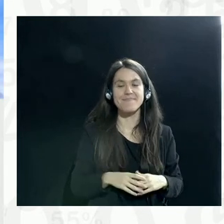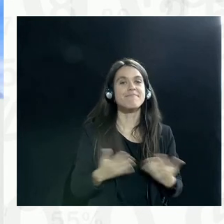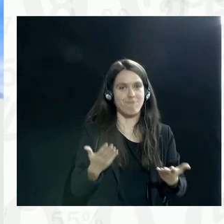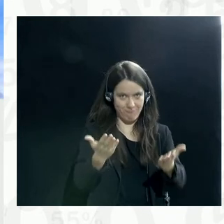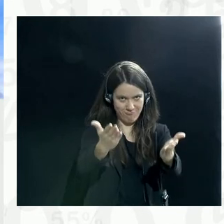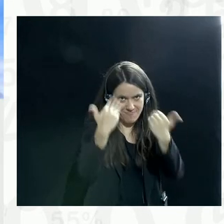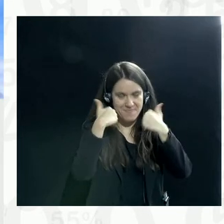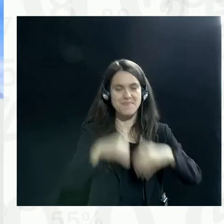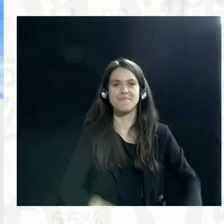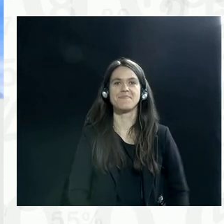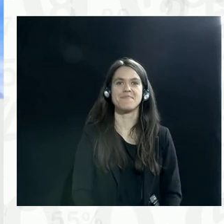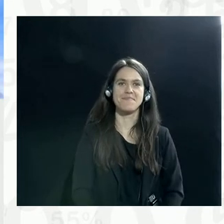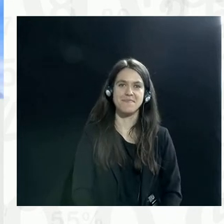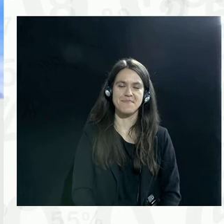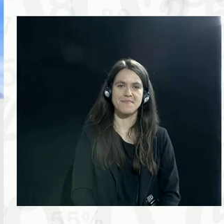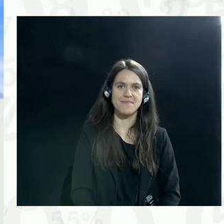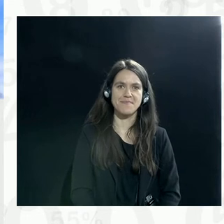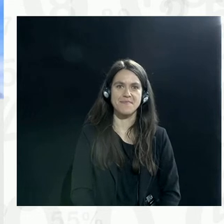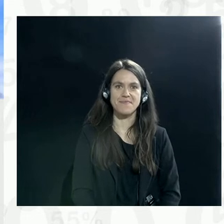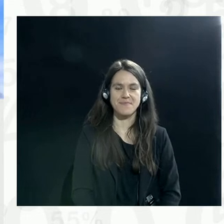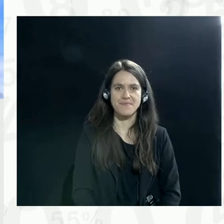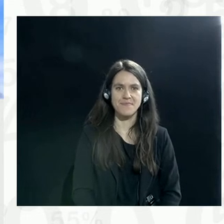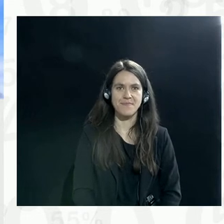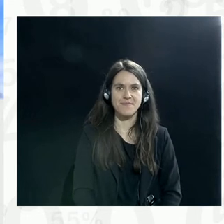we can hear you. Please go on.